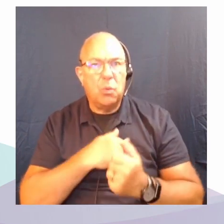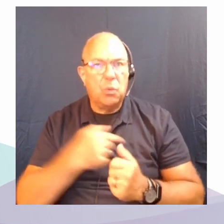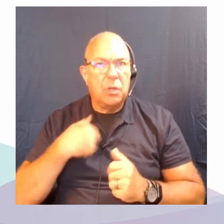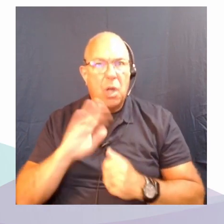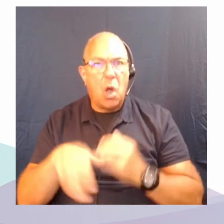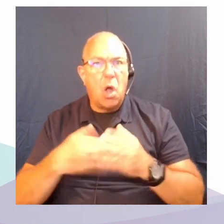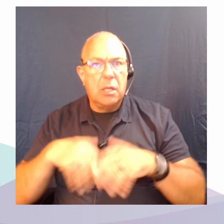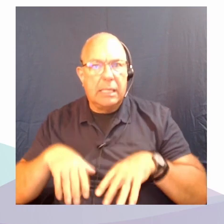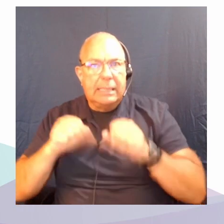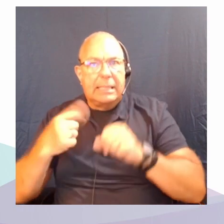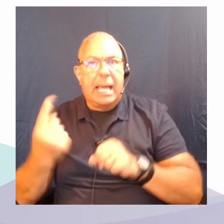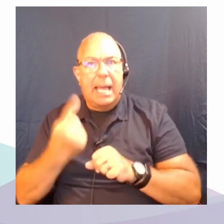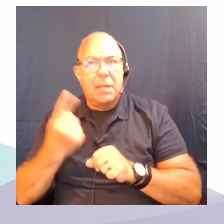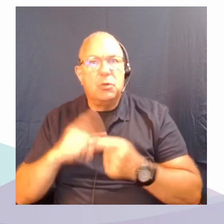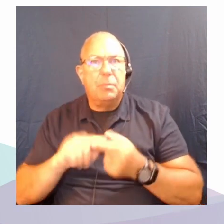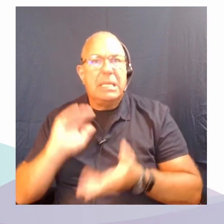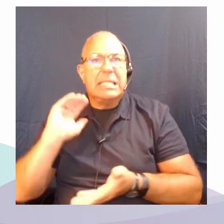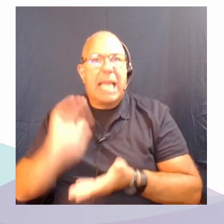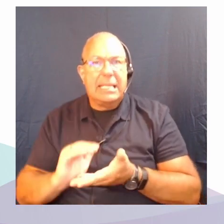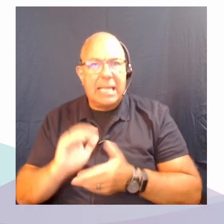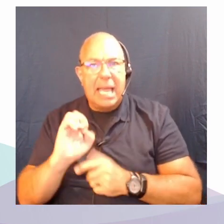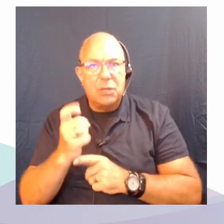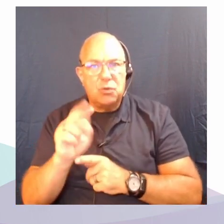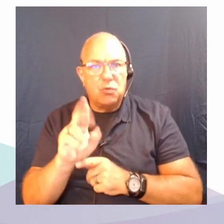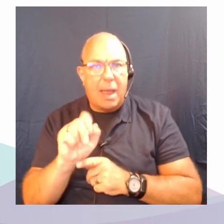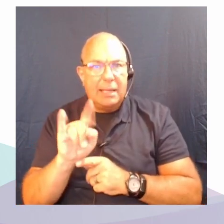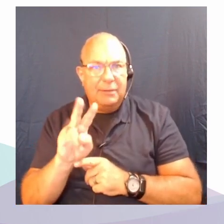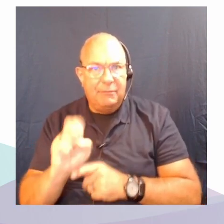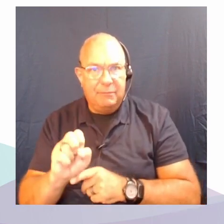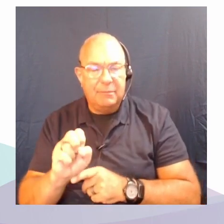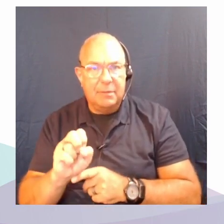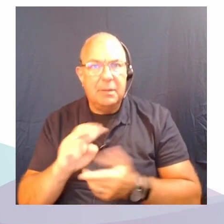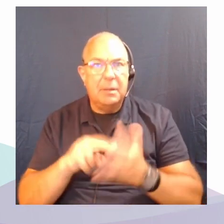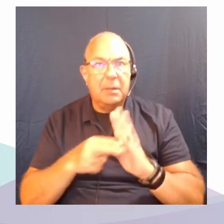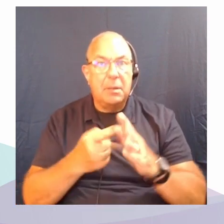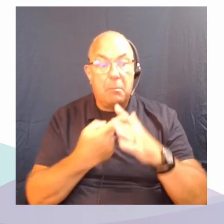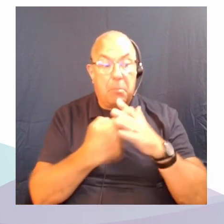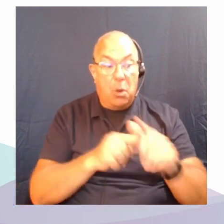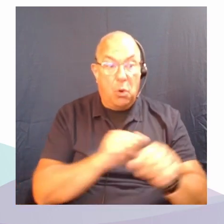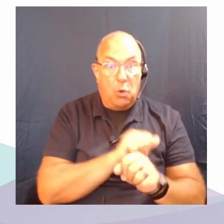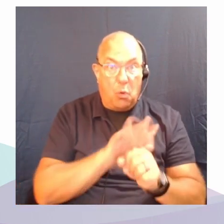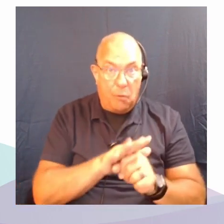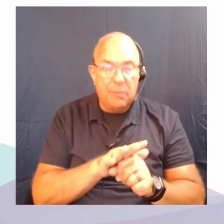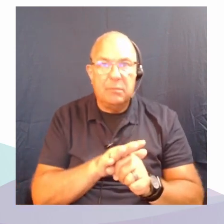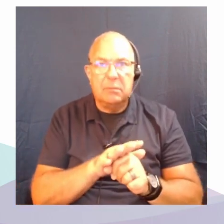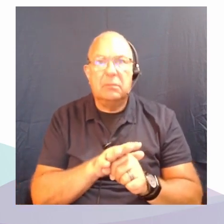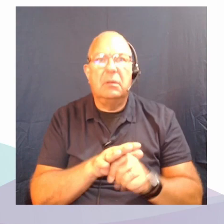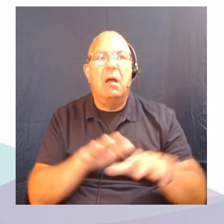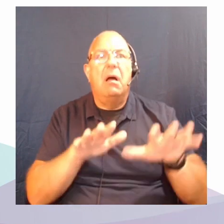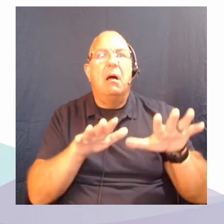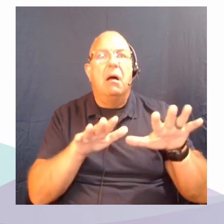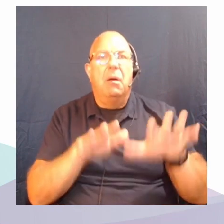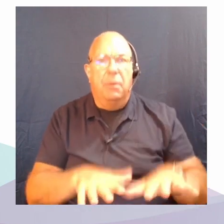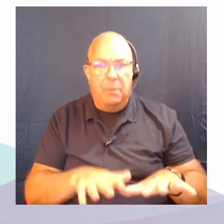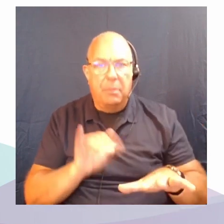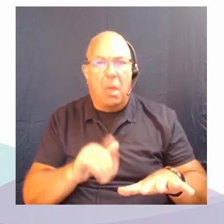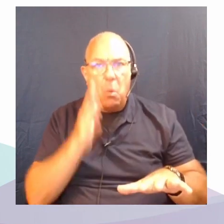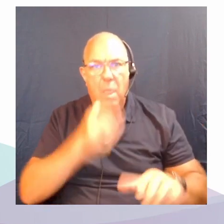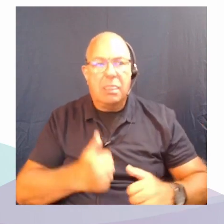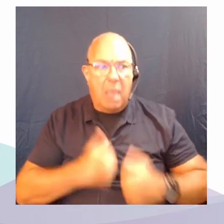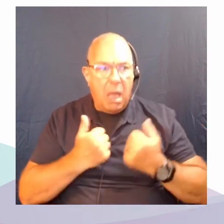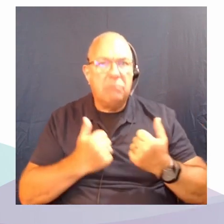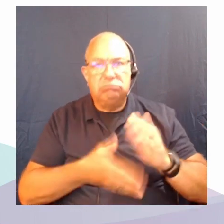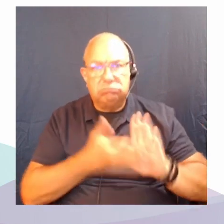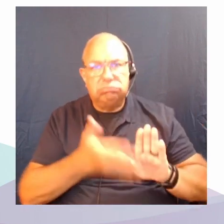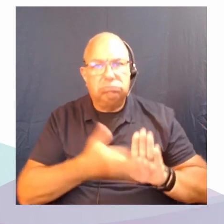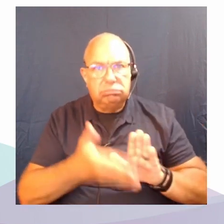extractive, right? Instead of trying to, you know, at the beginning of COVID, there was a lull. Then when this was going to be the way life was, well, then we really ramped